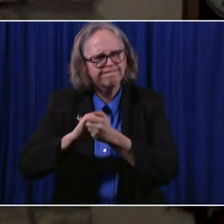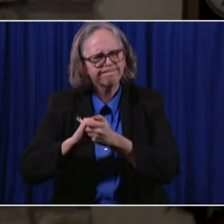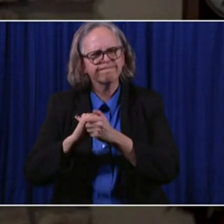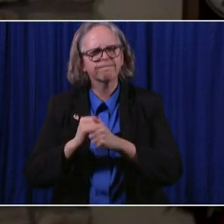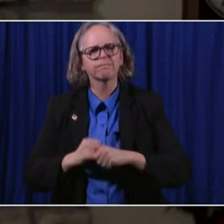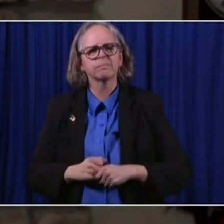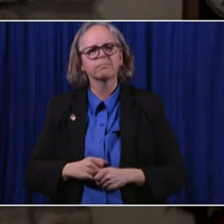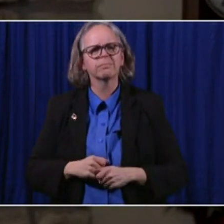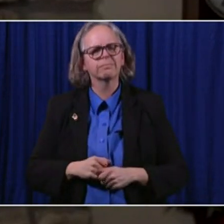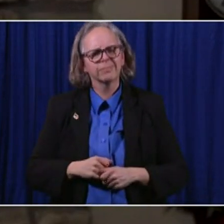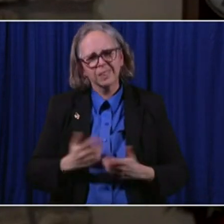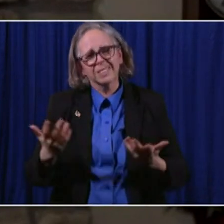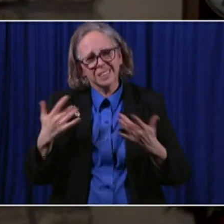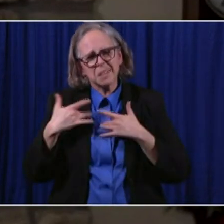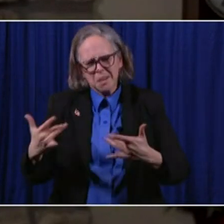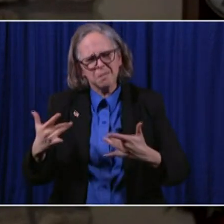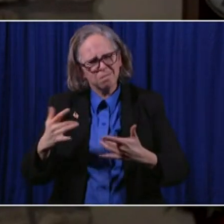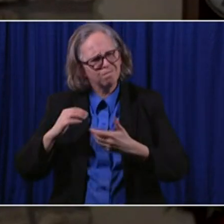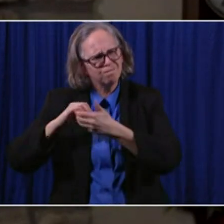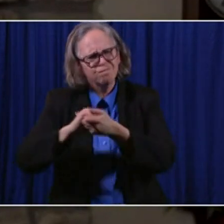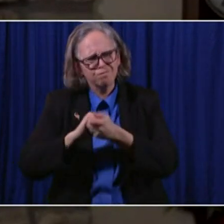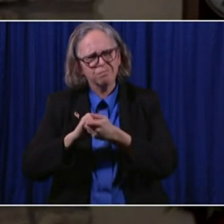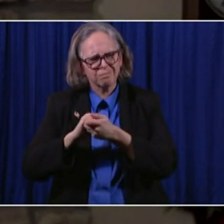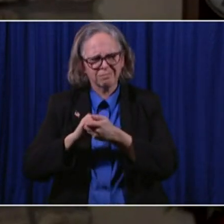unite in the toughest of times.